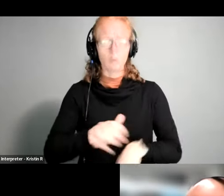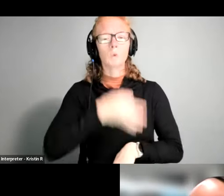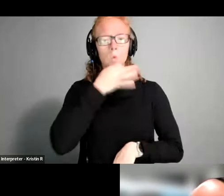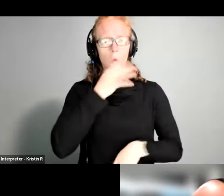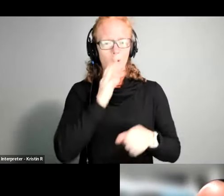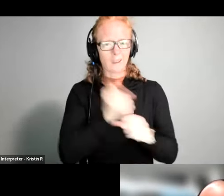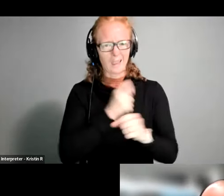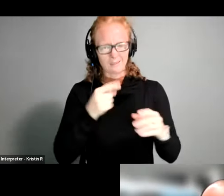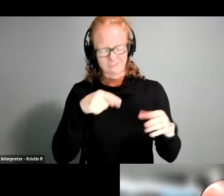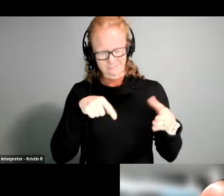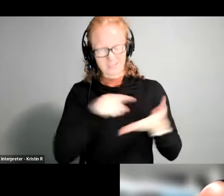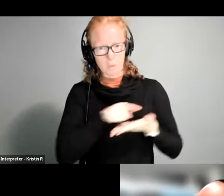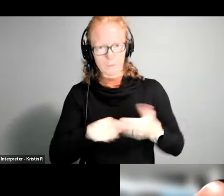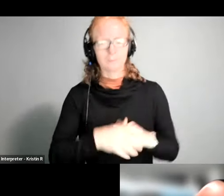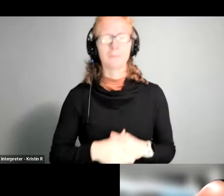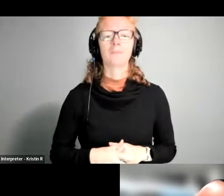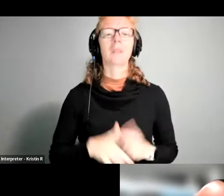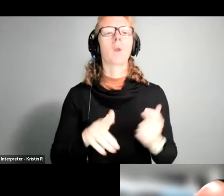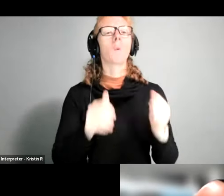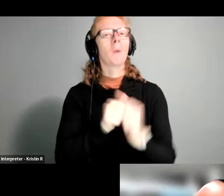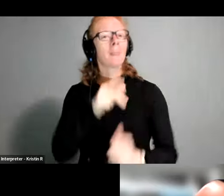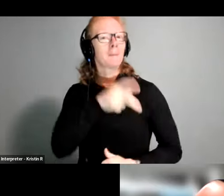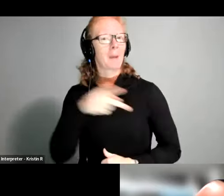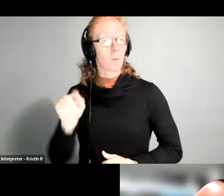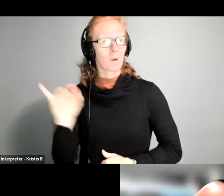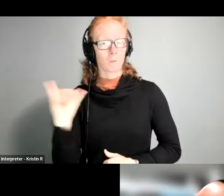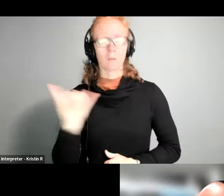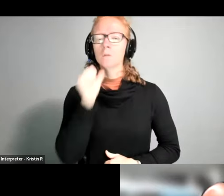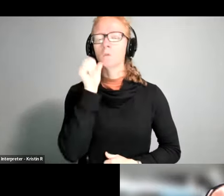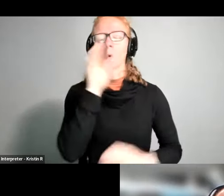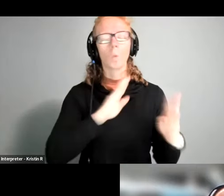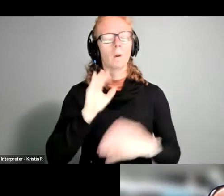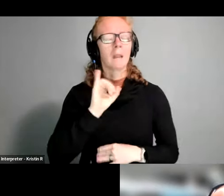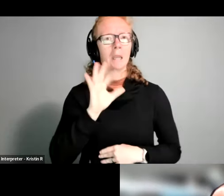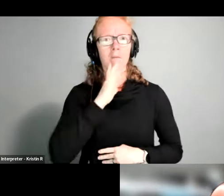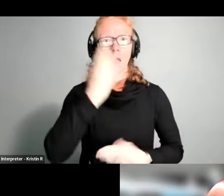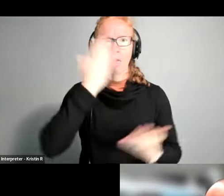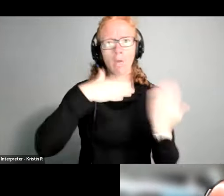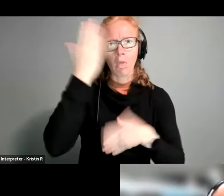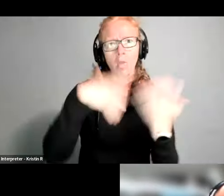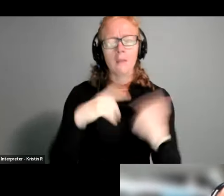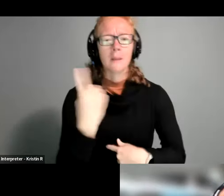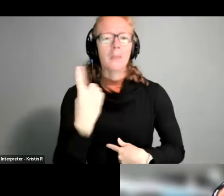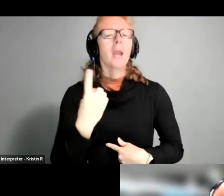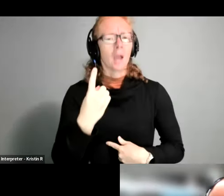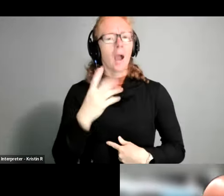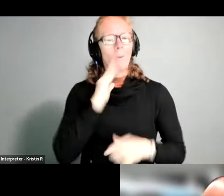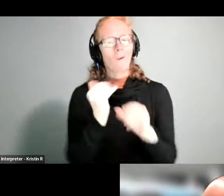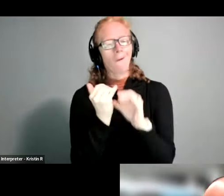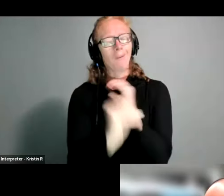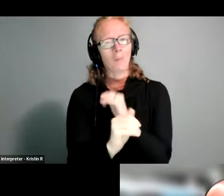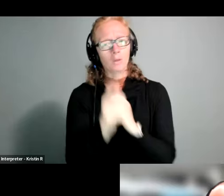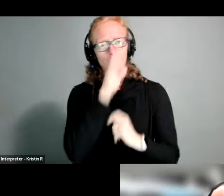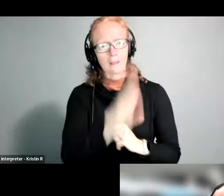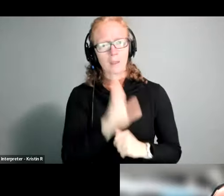along with the presenters powerpoints so don't worry if you don't get every detail and don't think that you have to sit